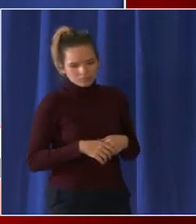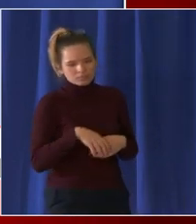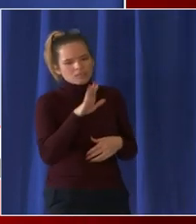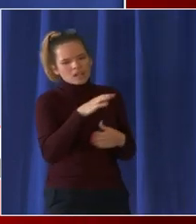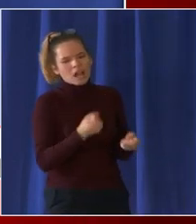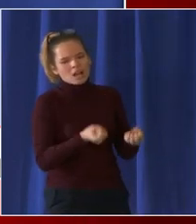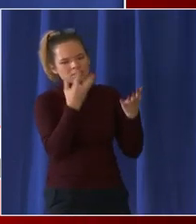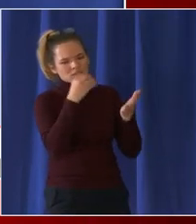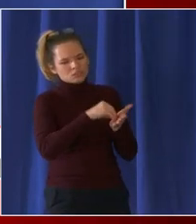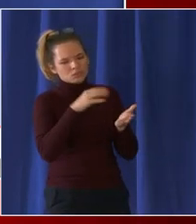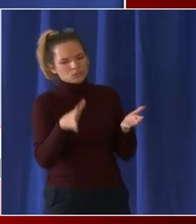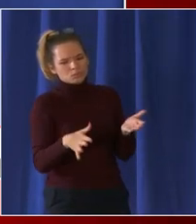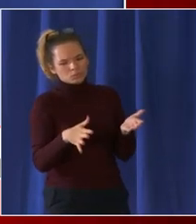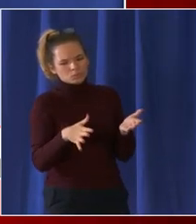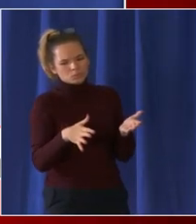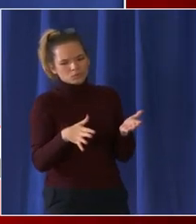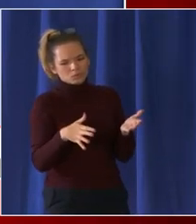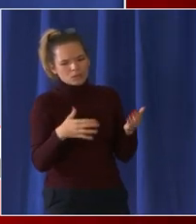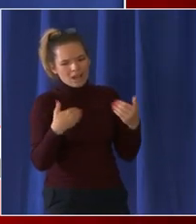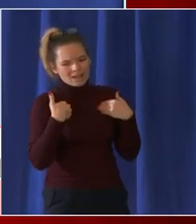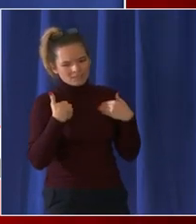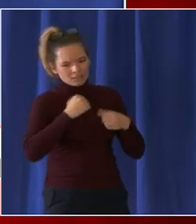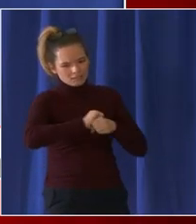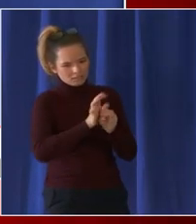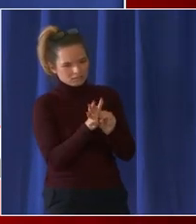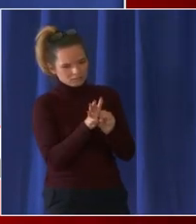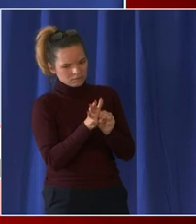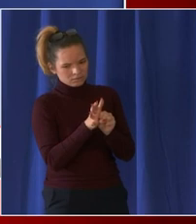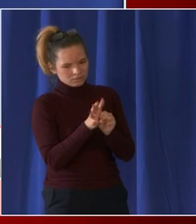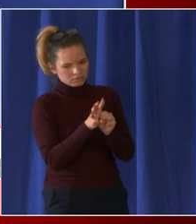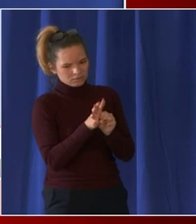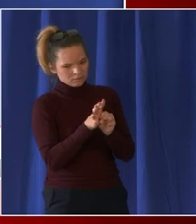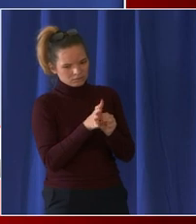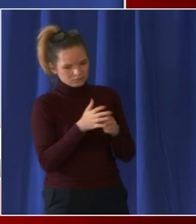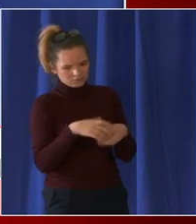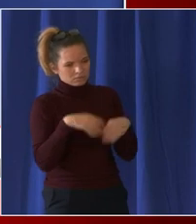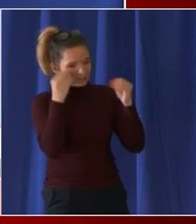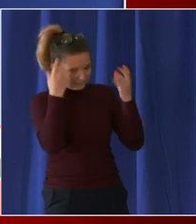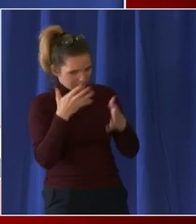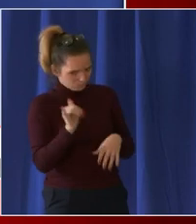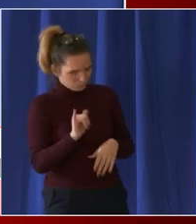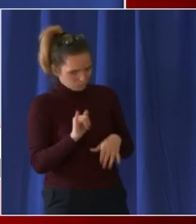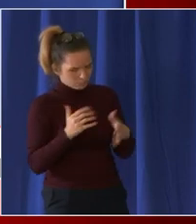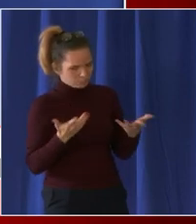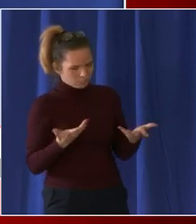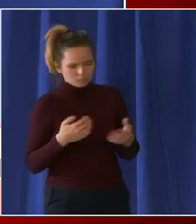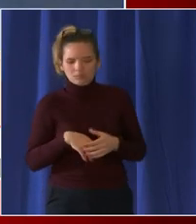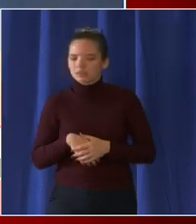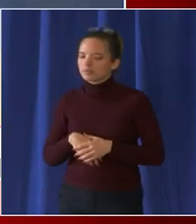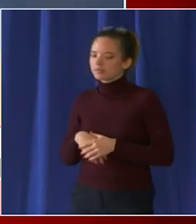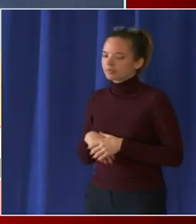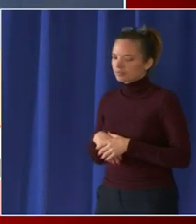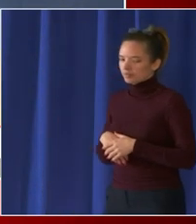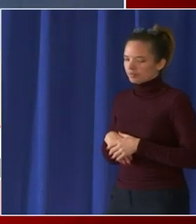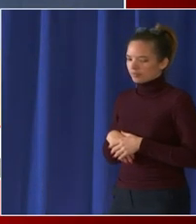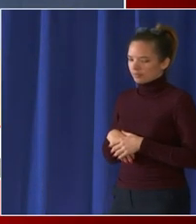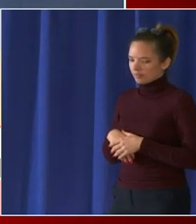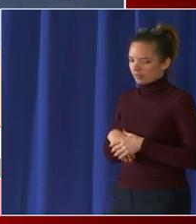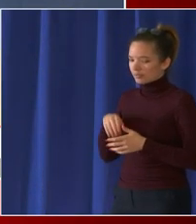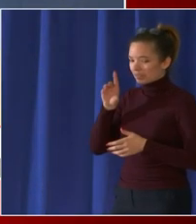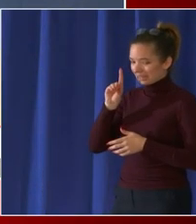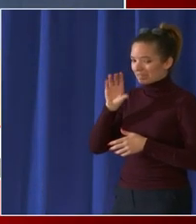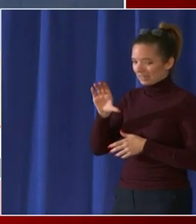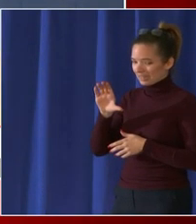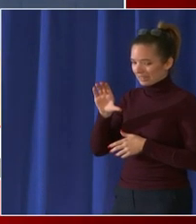positive i do not have that in front of me we have it's on the dc public schools website which is going to be the most up to